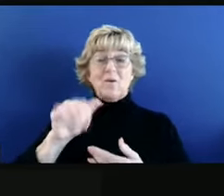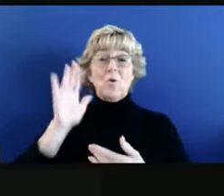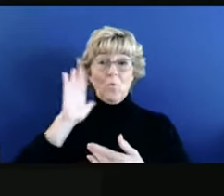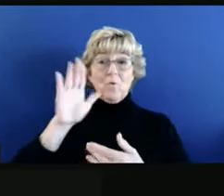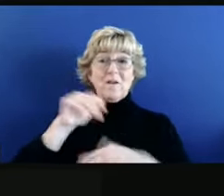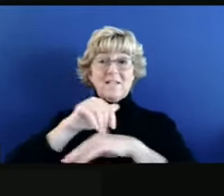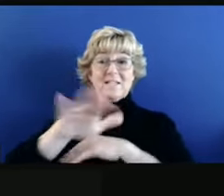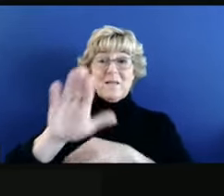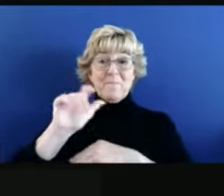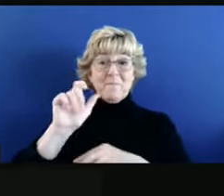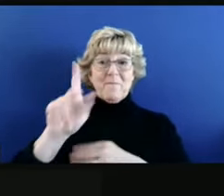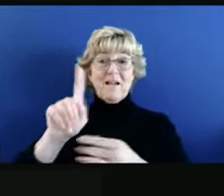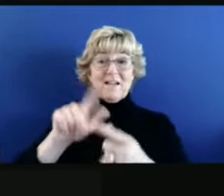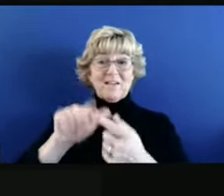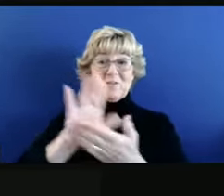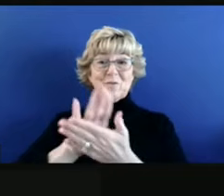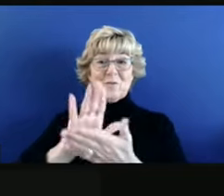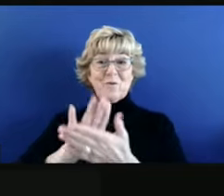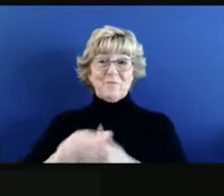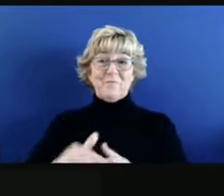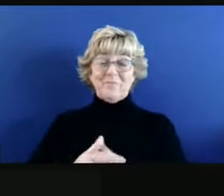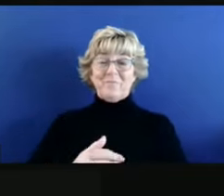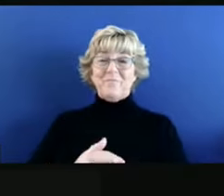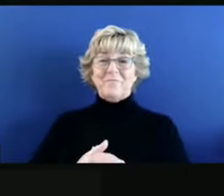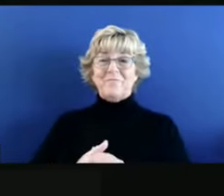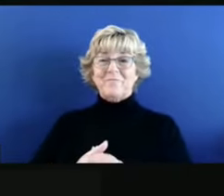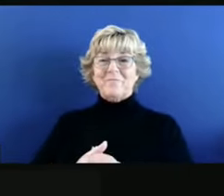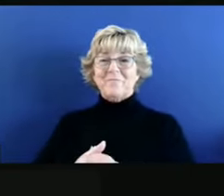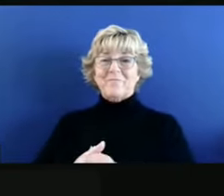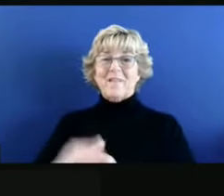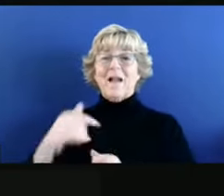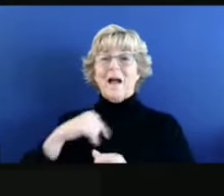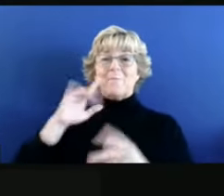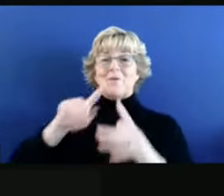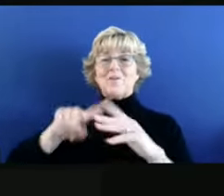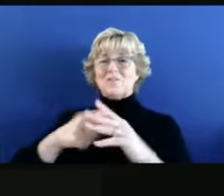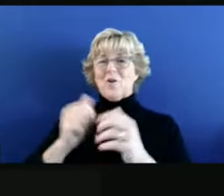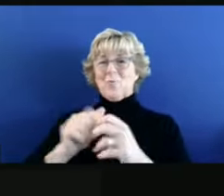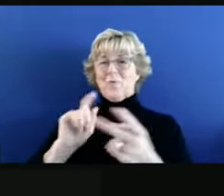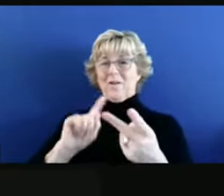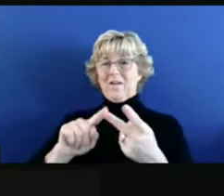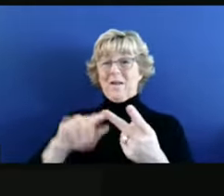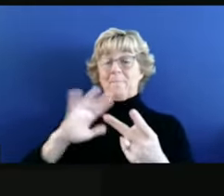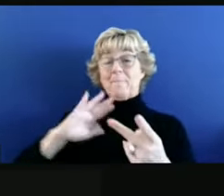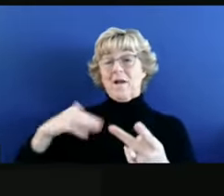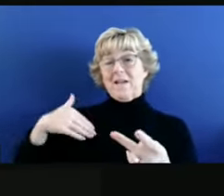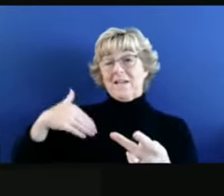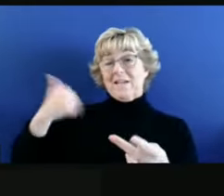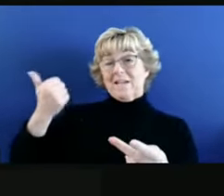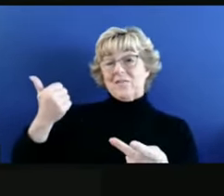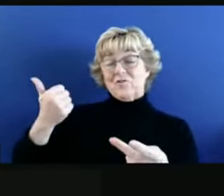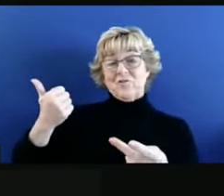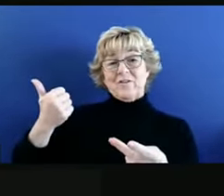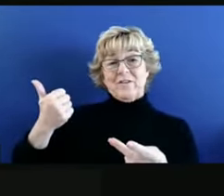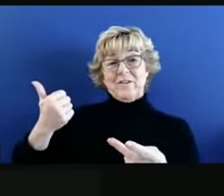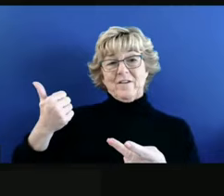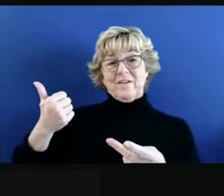Yeah, I think great questions. I'm going to start with the second one. So my youngest one, who's not